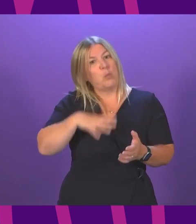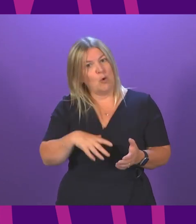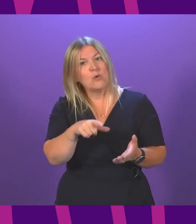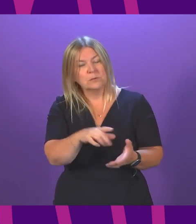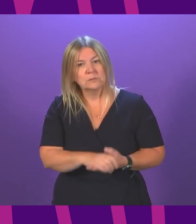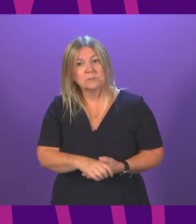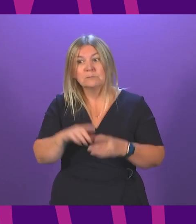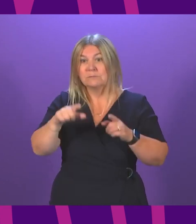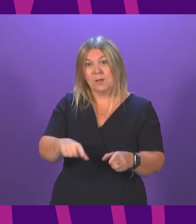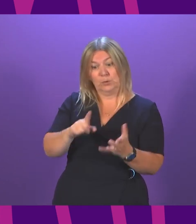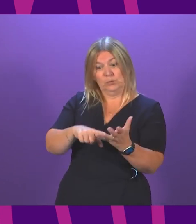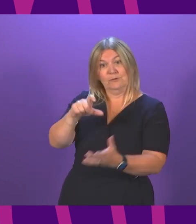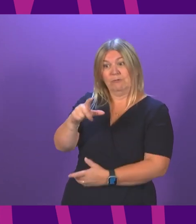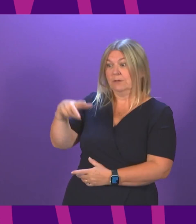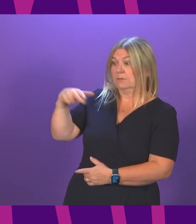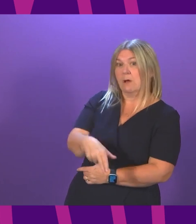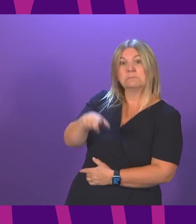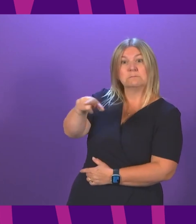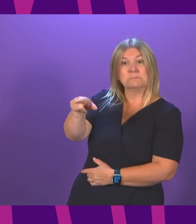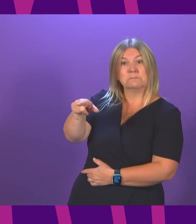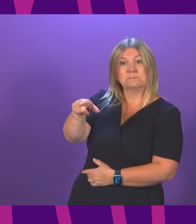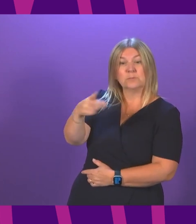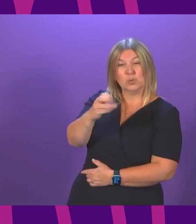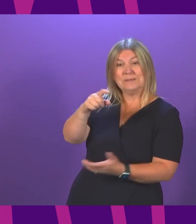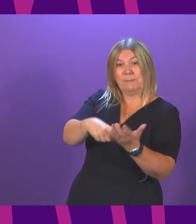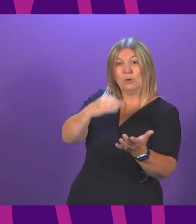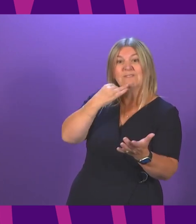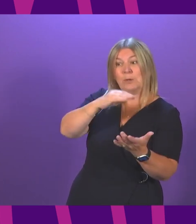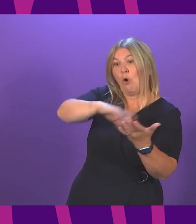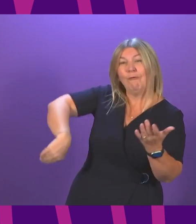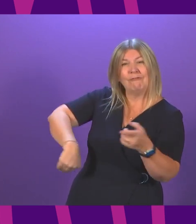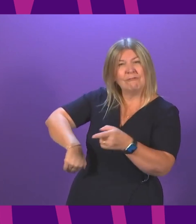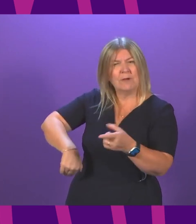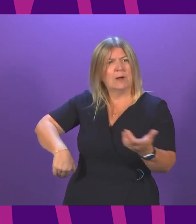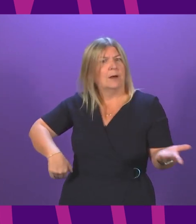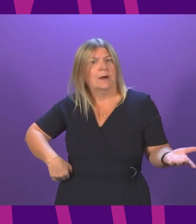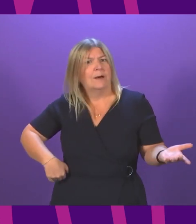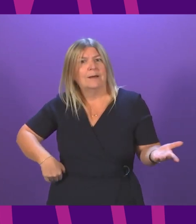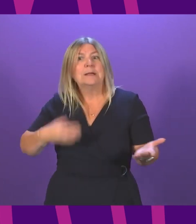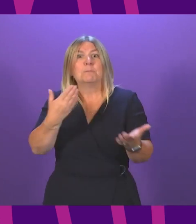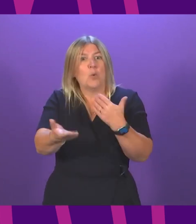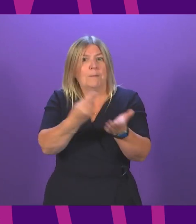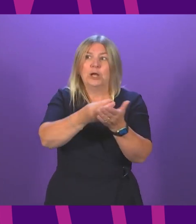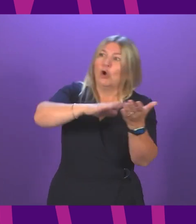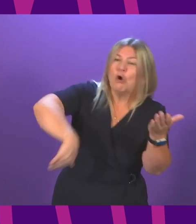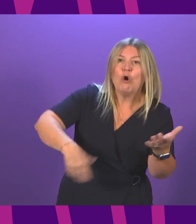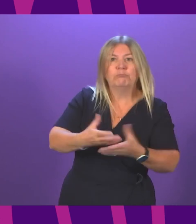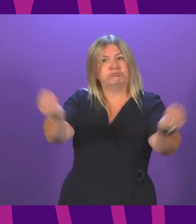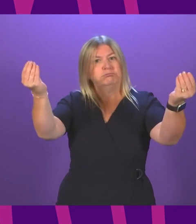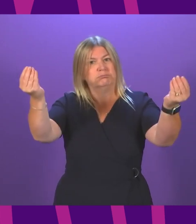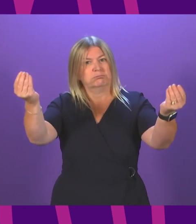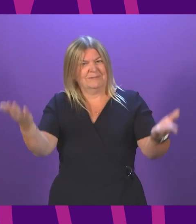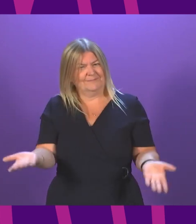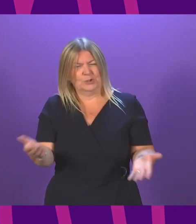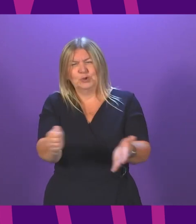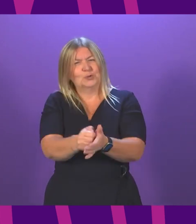But this cut simply takes away money that we are trying to put into the pockets of the poorest in our society. It is a ridiculous